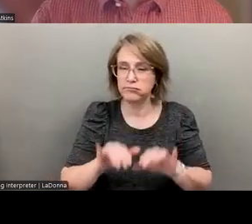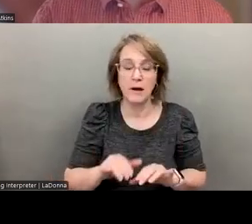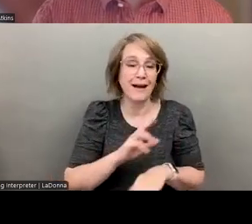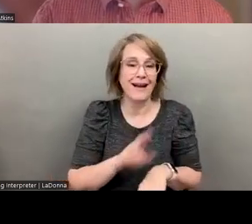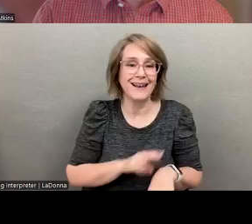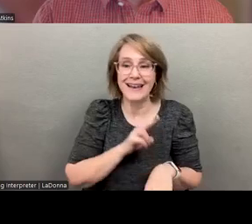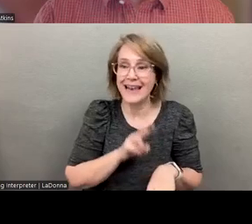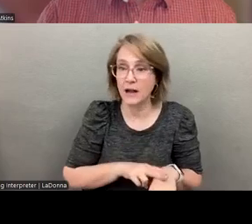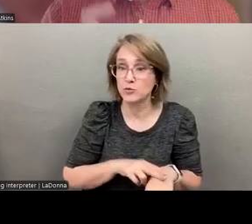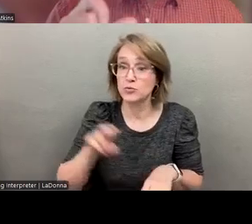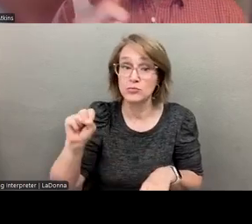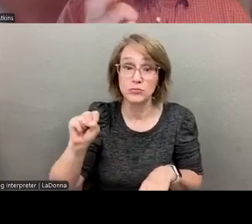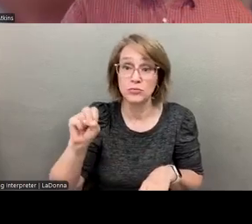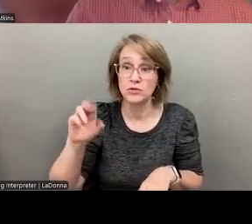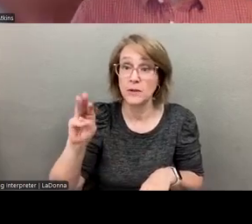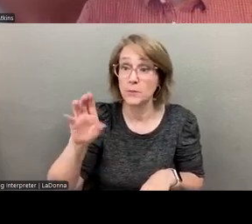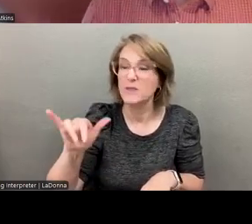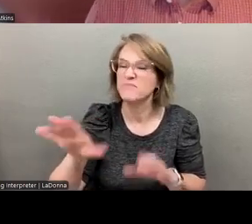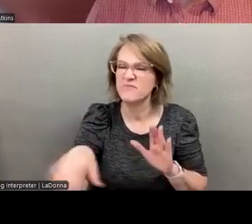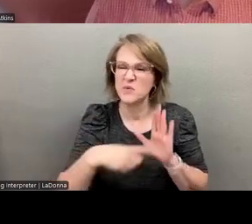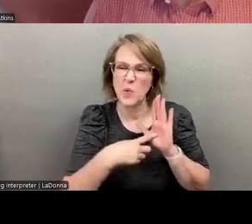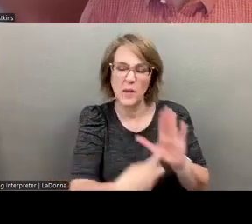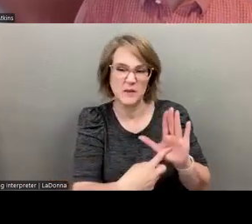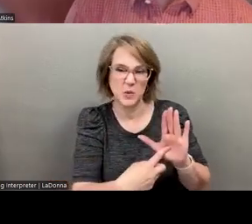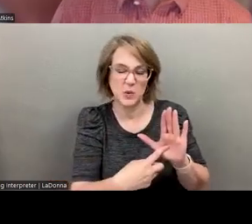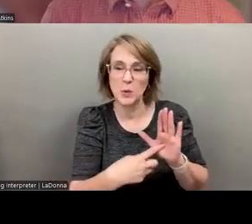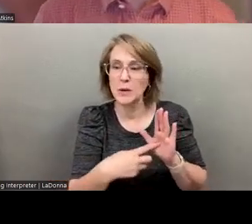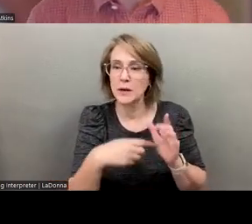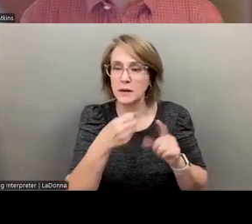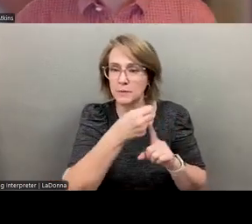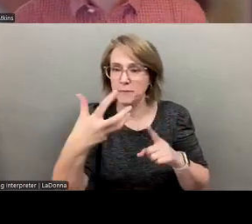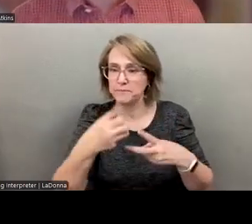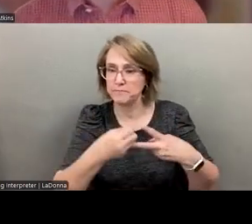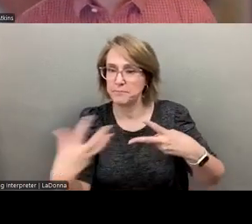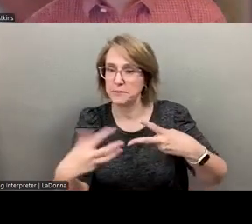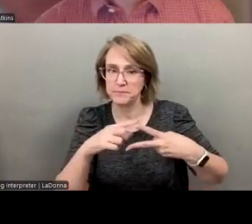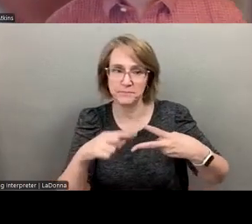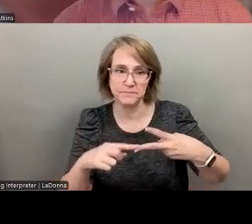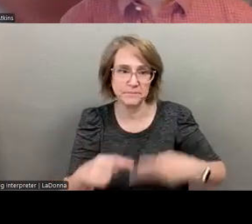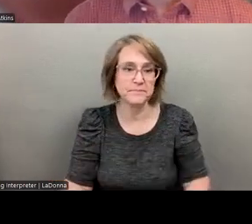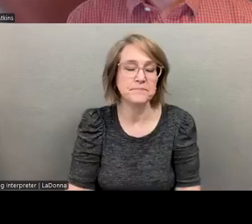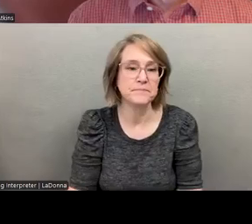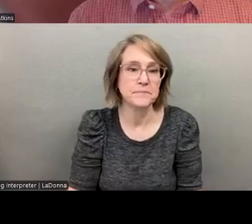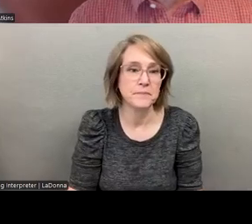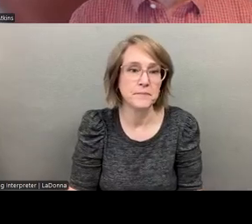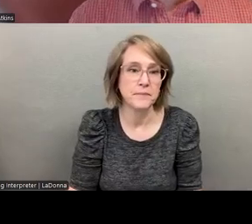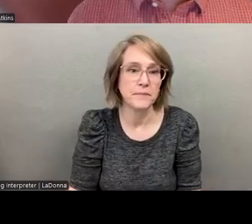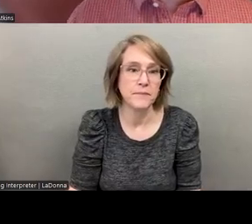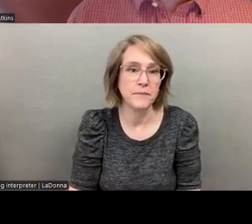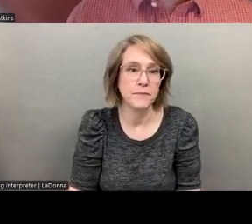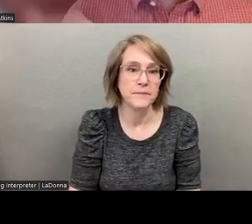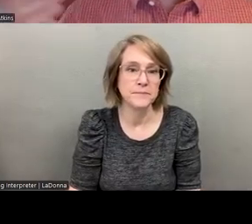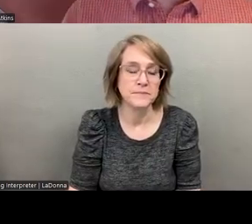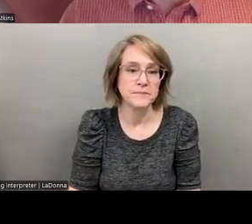naturalistic summary. So let's take, take a little bit deeper look at each of these, uh, next slide. Uh,